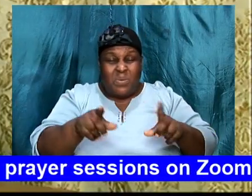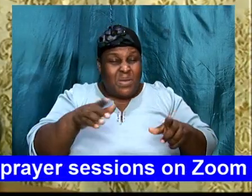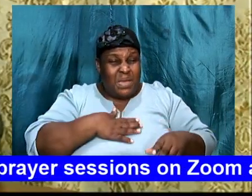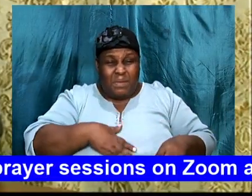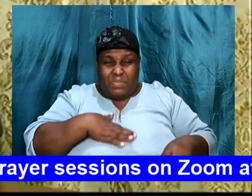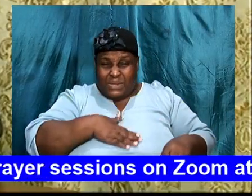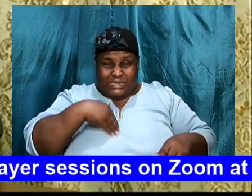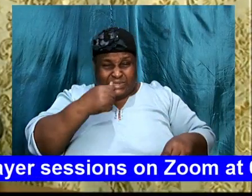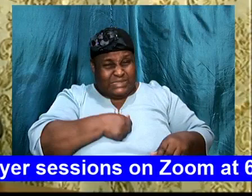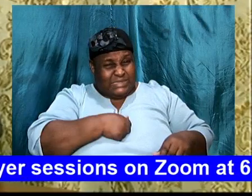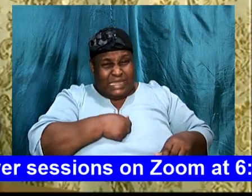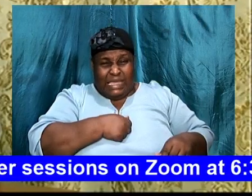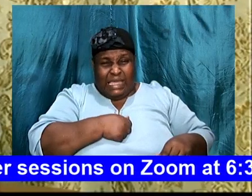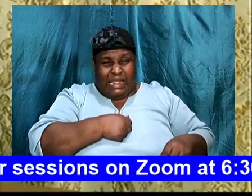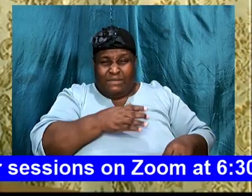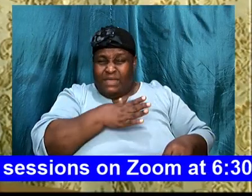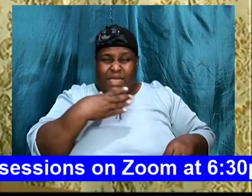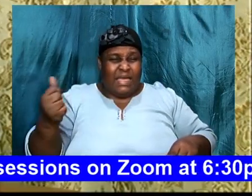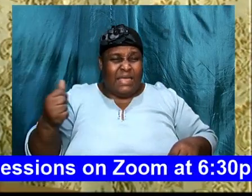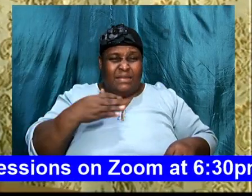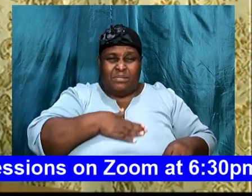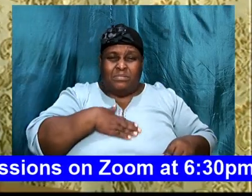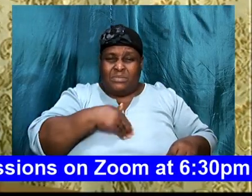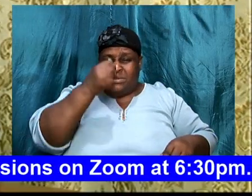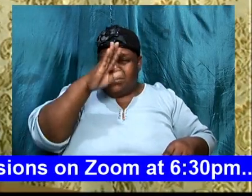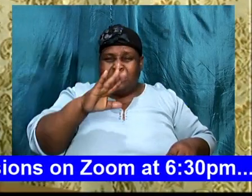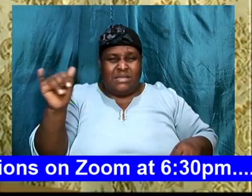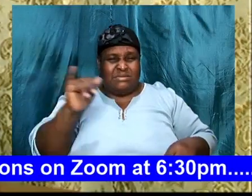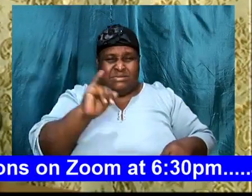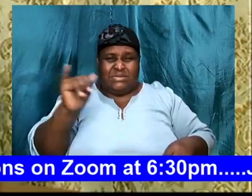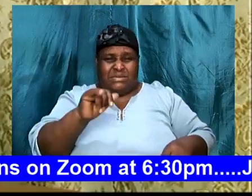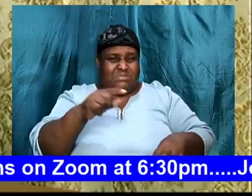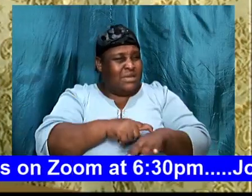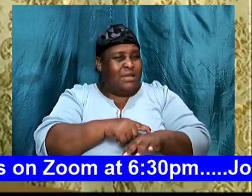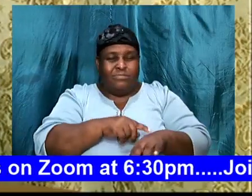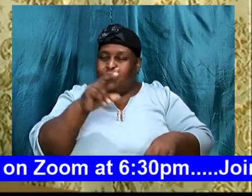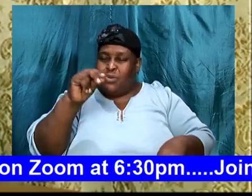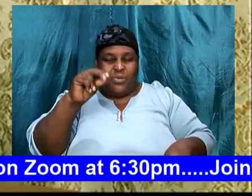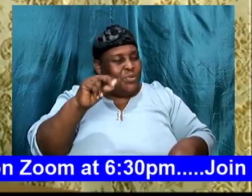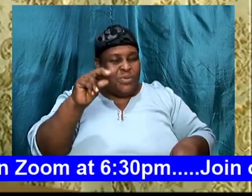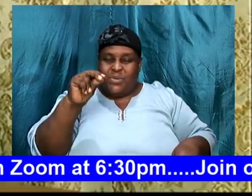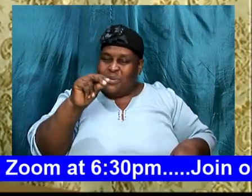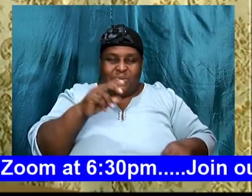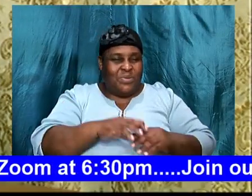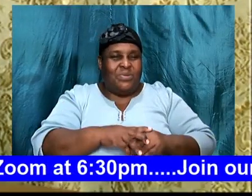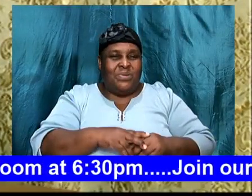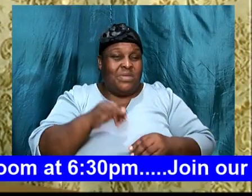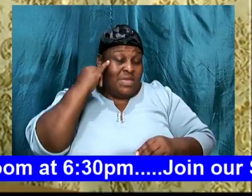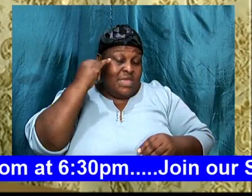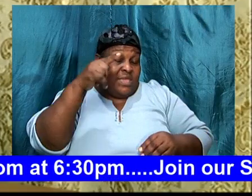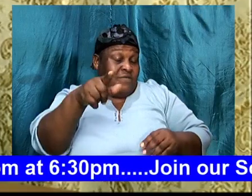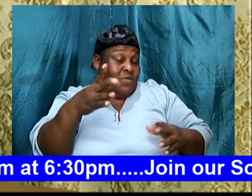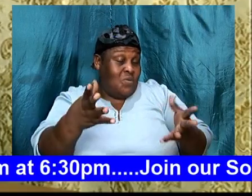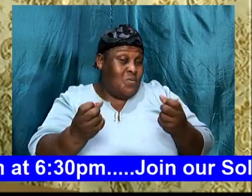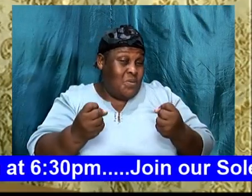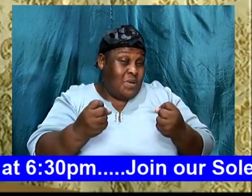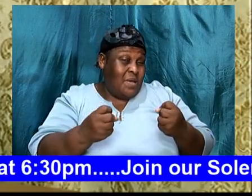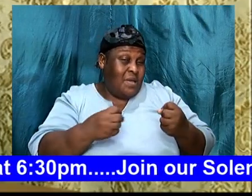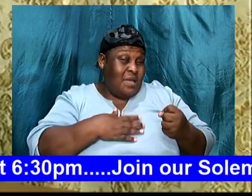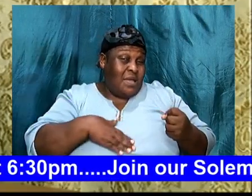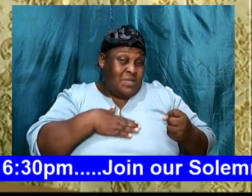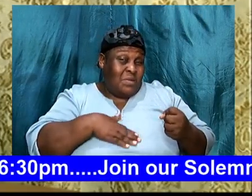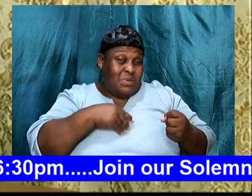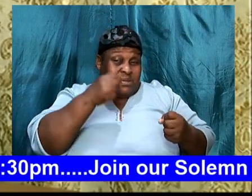and please God, at the same time. If you want to please God, you have to